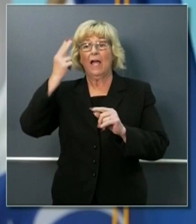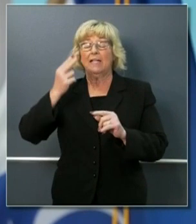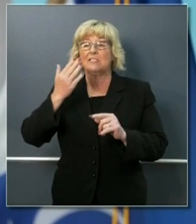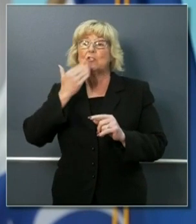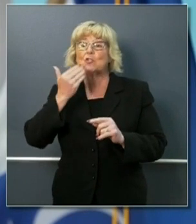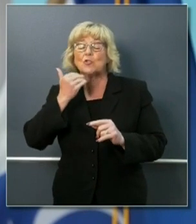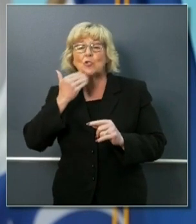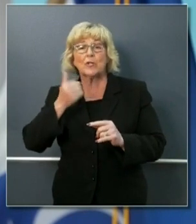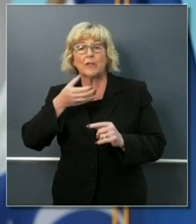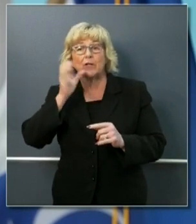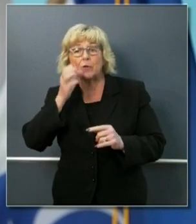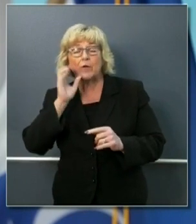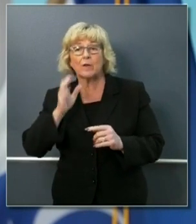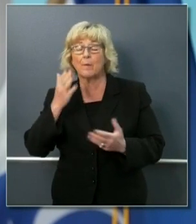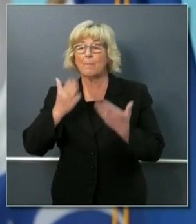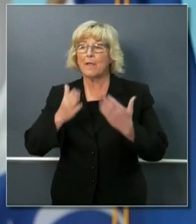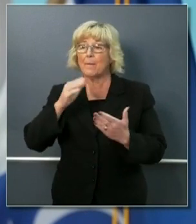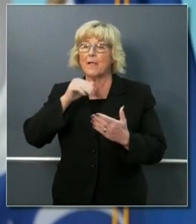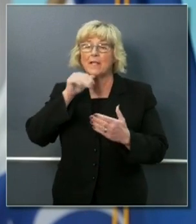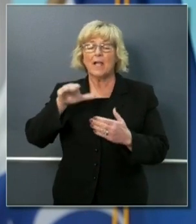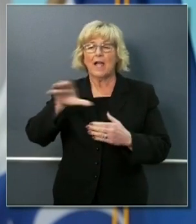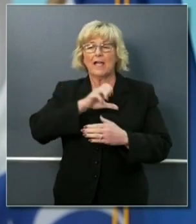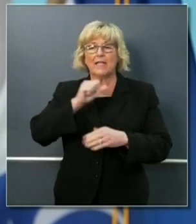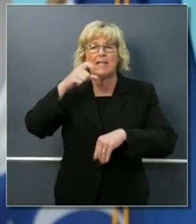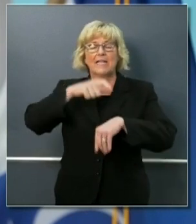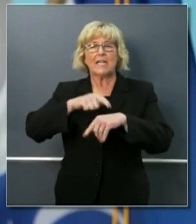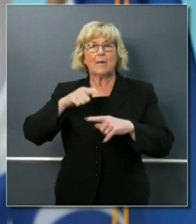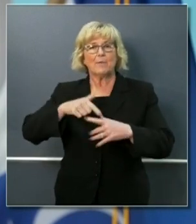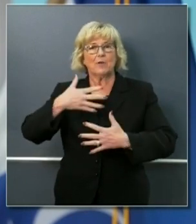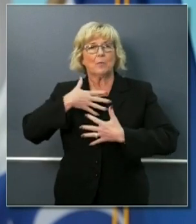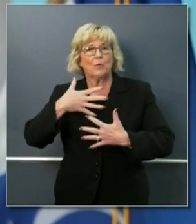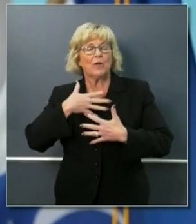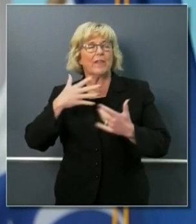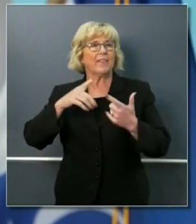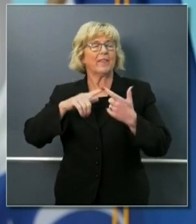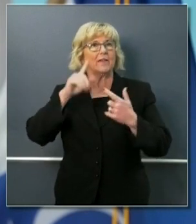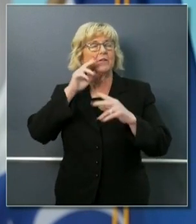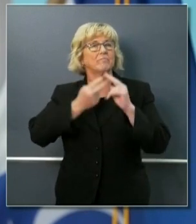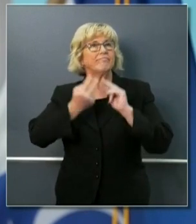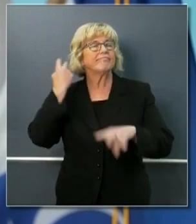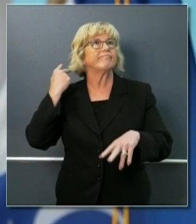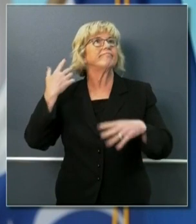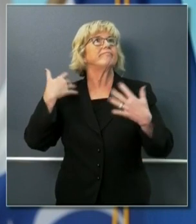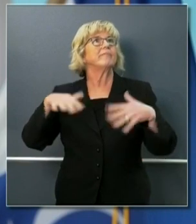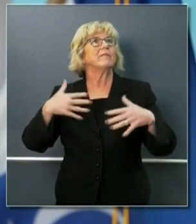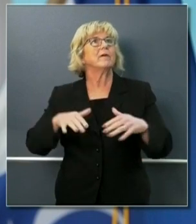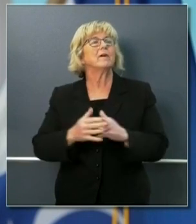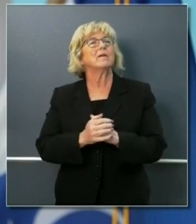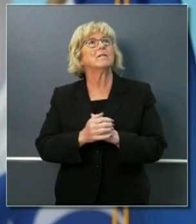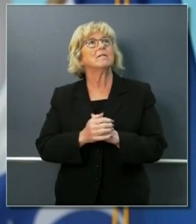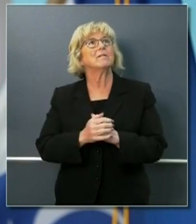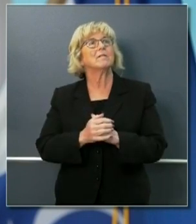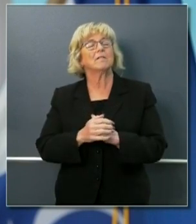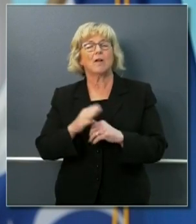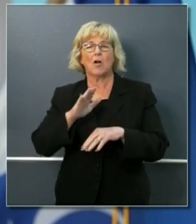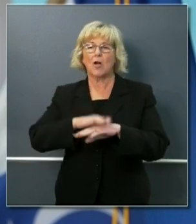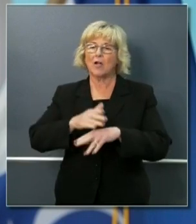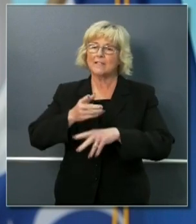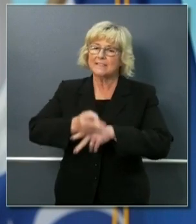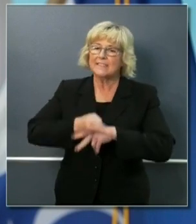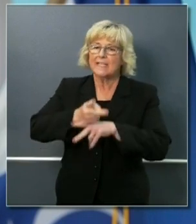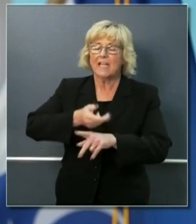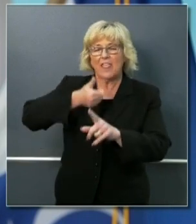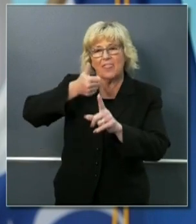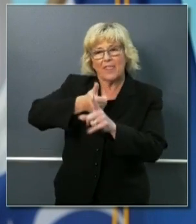they may not even be taking time to reflect on on their own health and